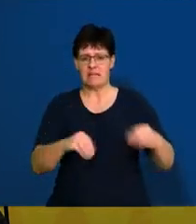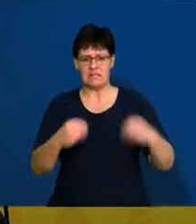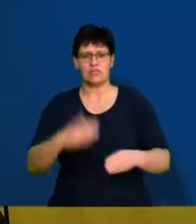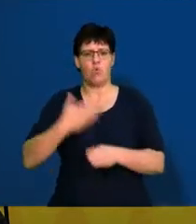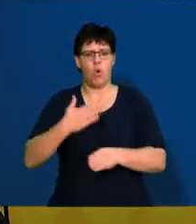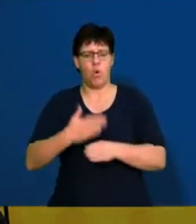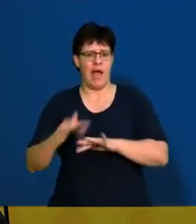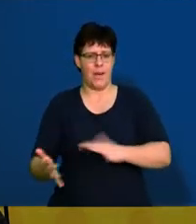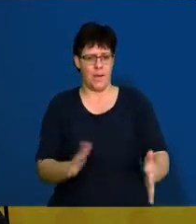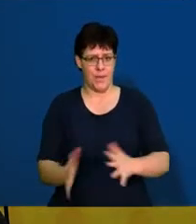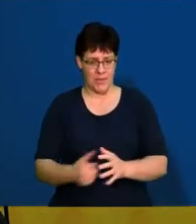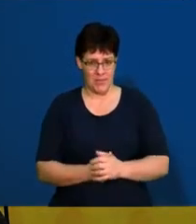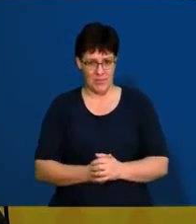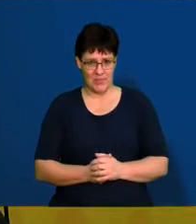business.